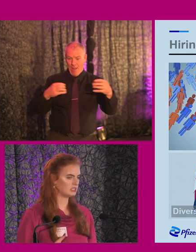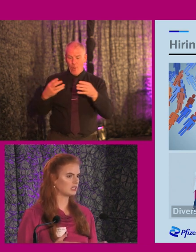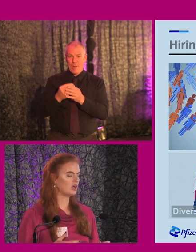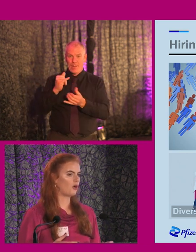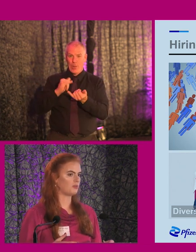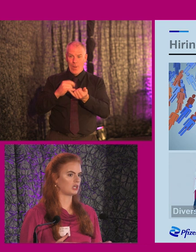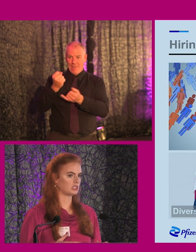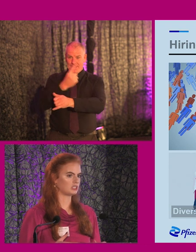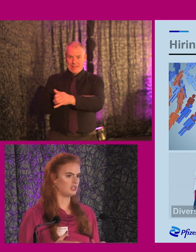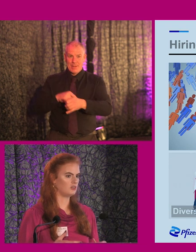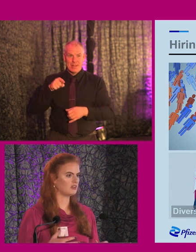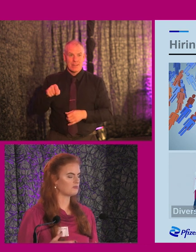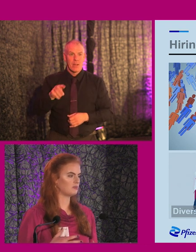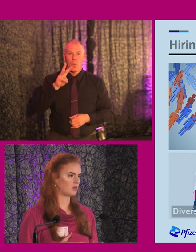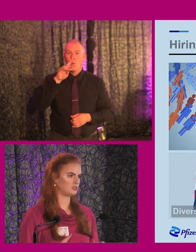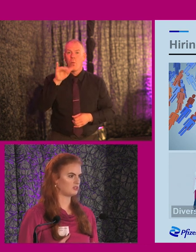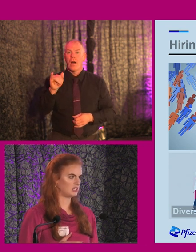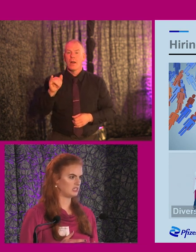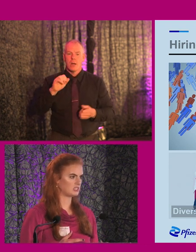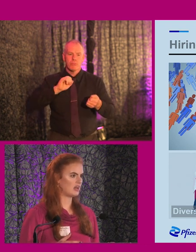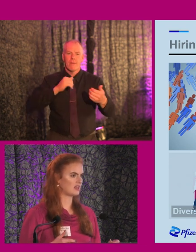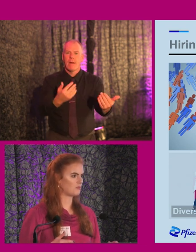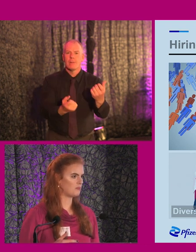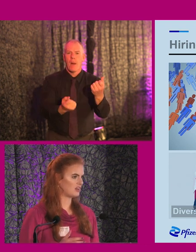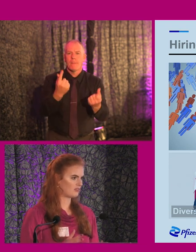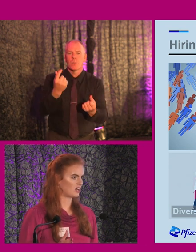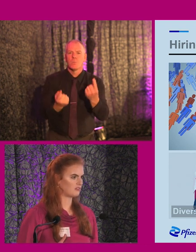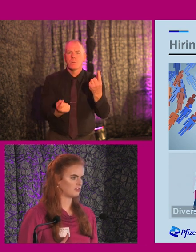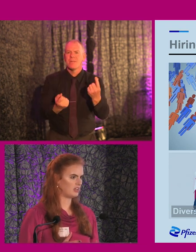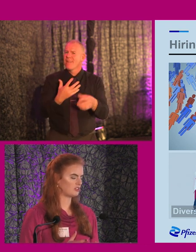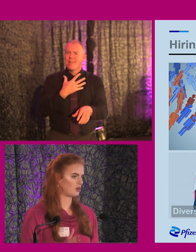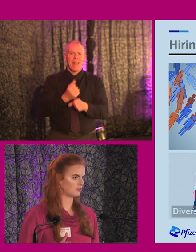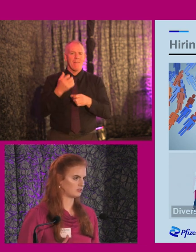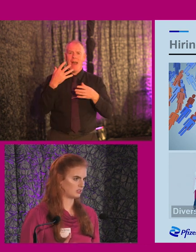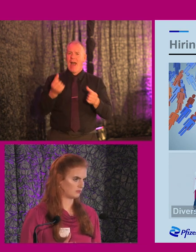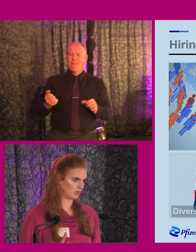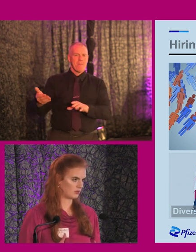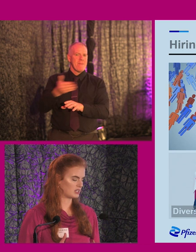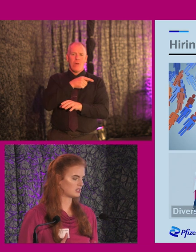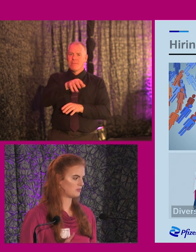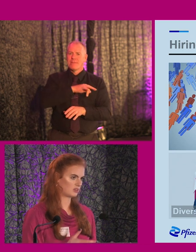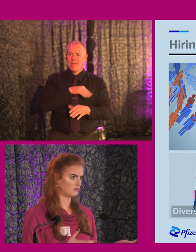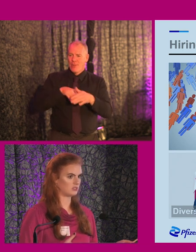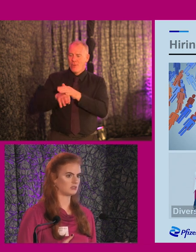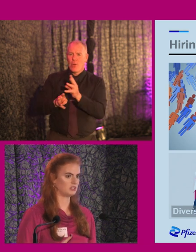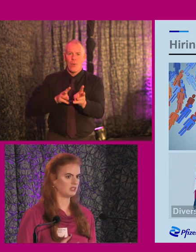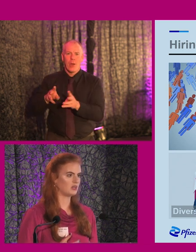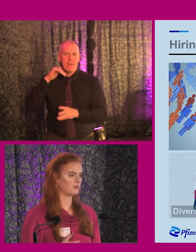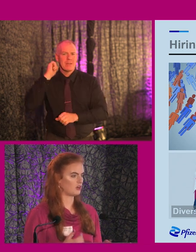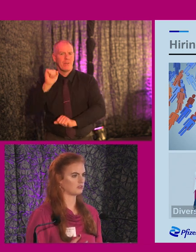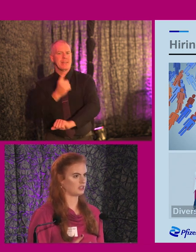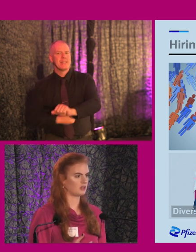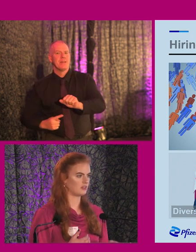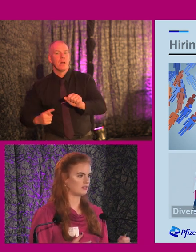disabilities because you give people opportunities that may never have even thought of joining the workplace because of their disability